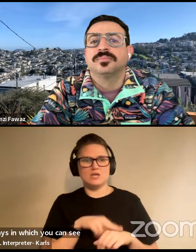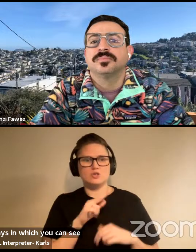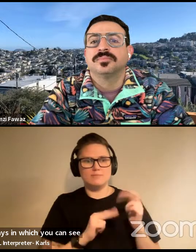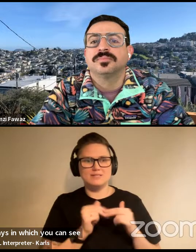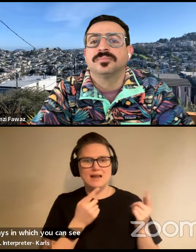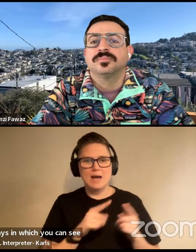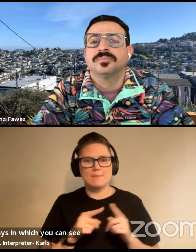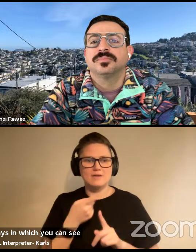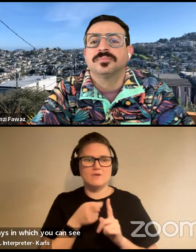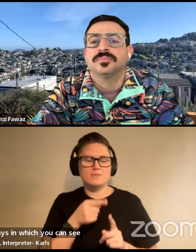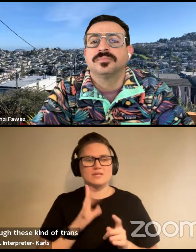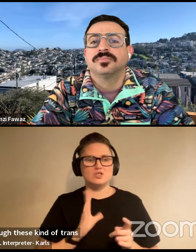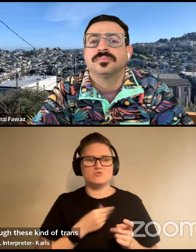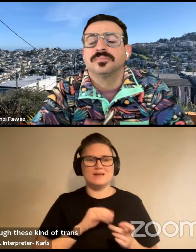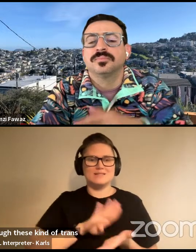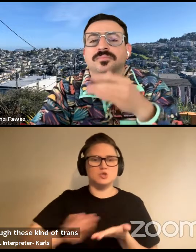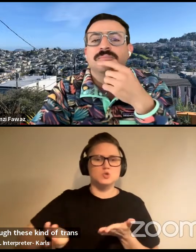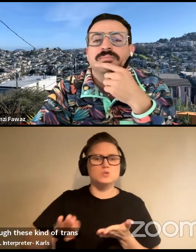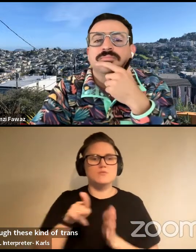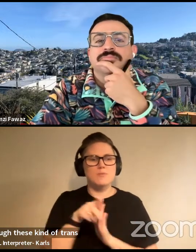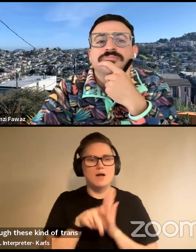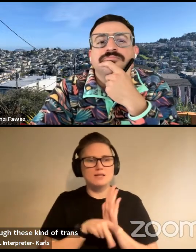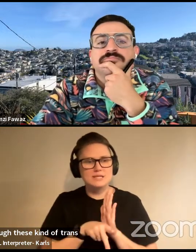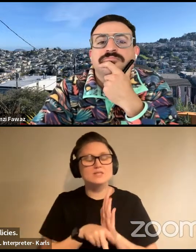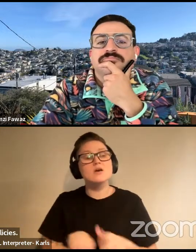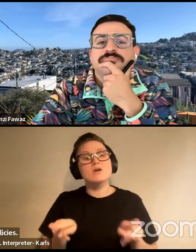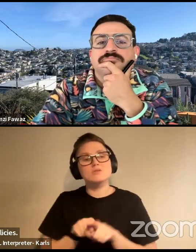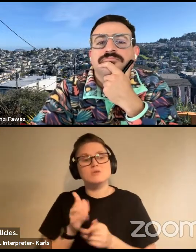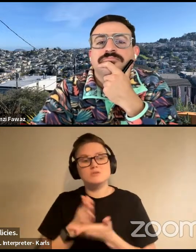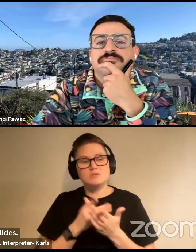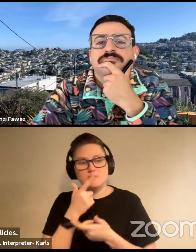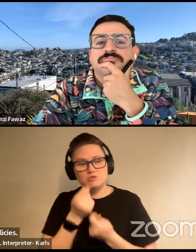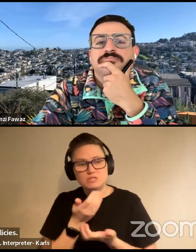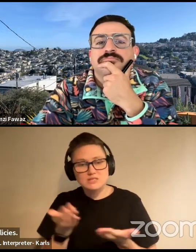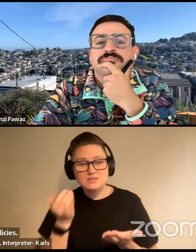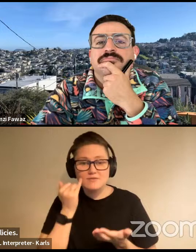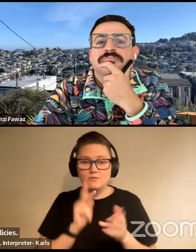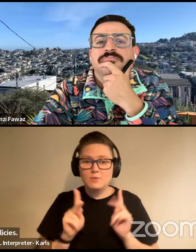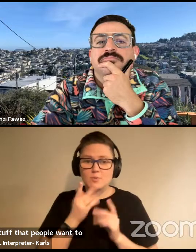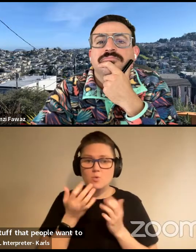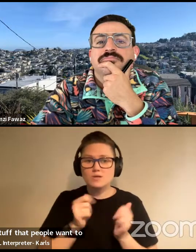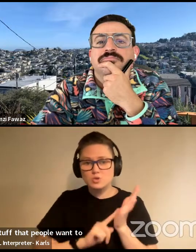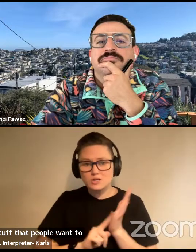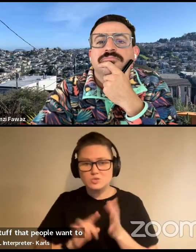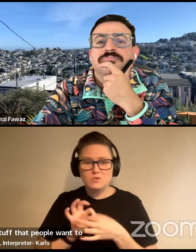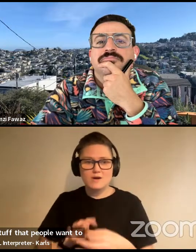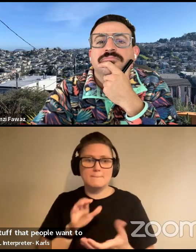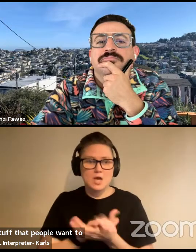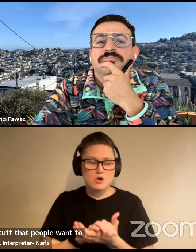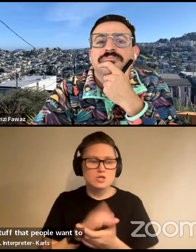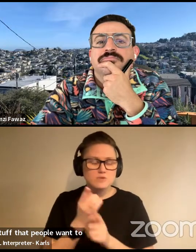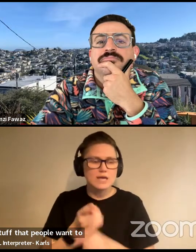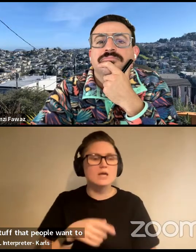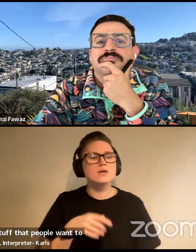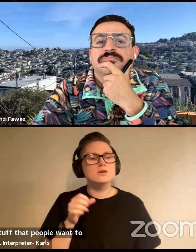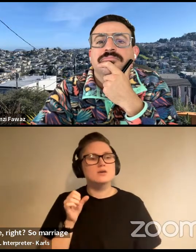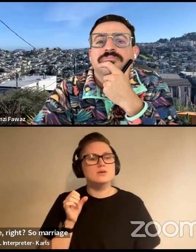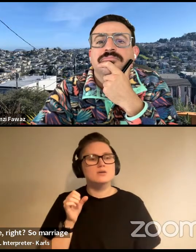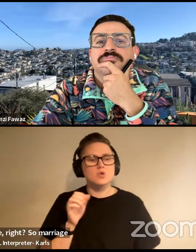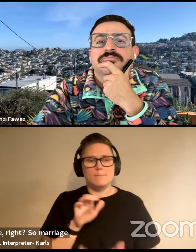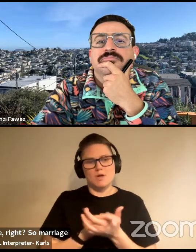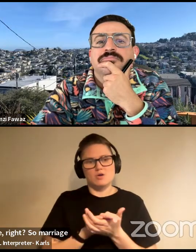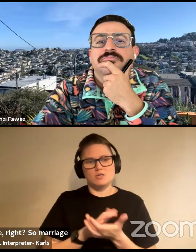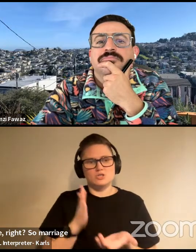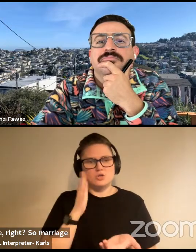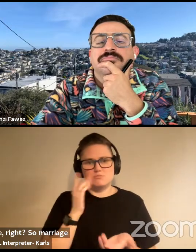trans exclusive policies. There's also some interesting stuff that people want to look into it around marriage, right? So marriage, marriage is,